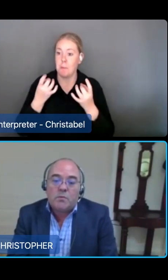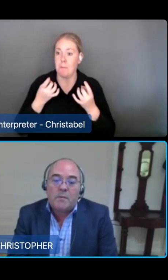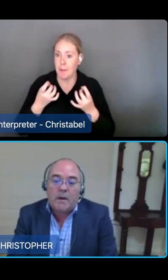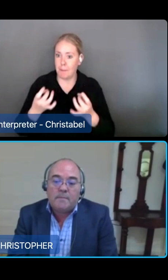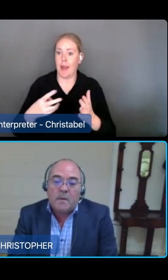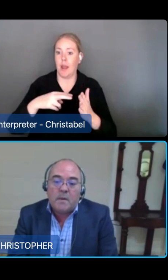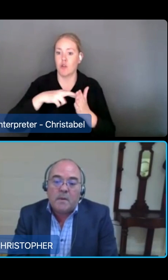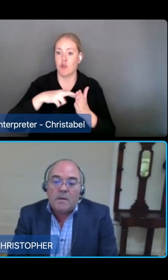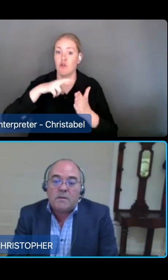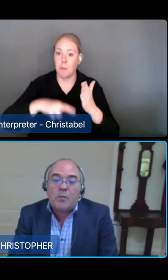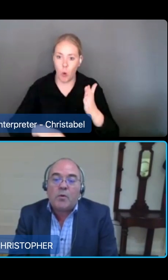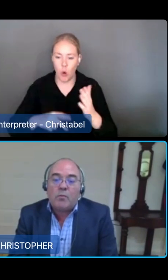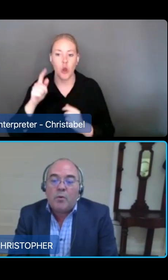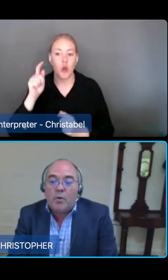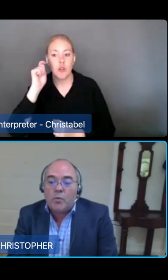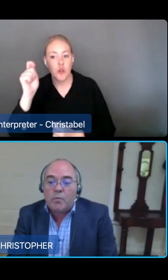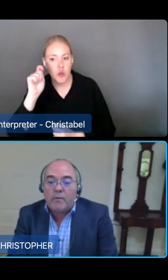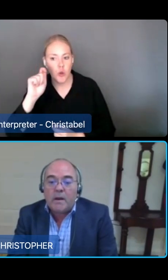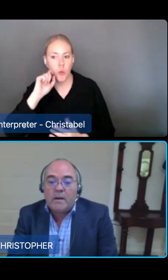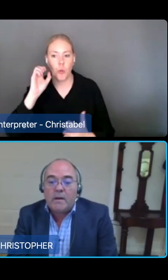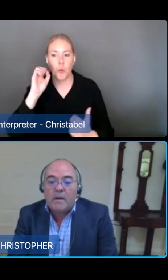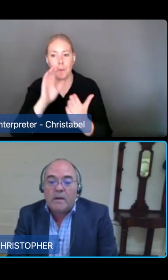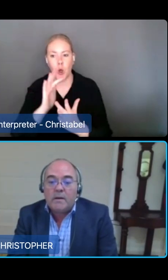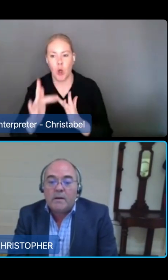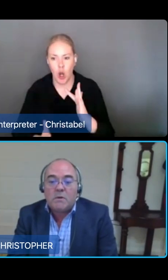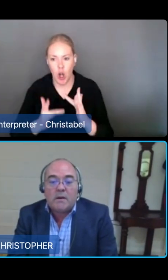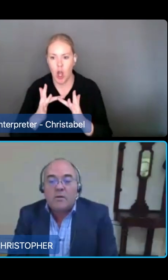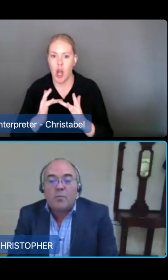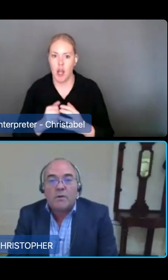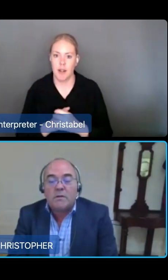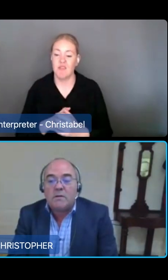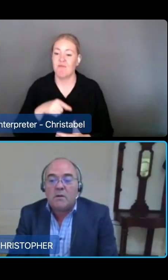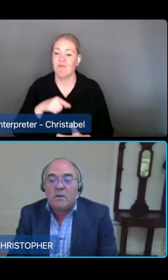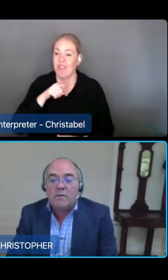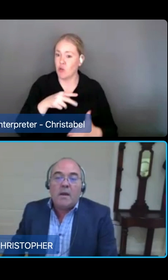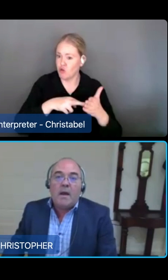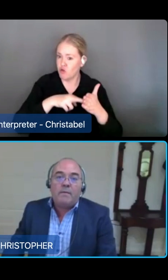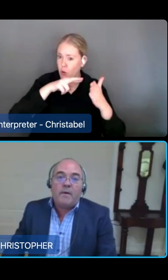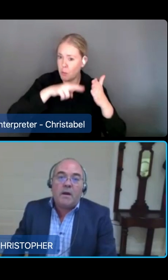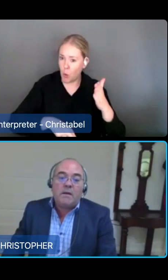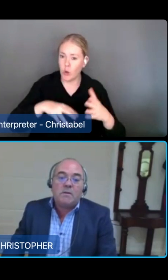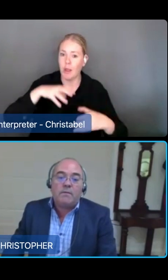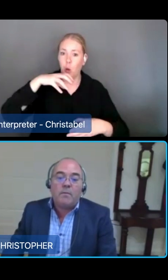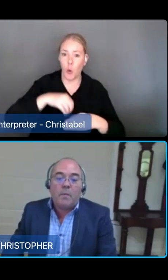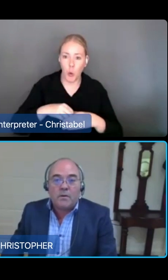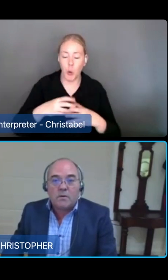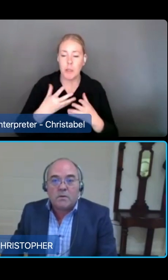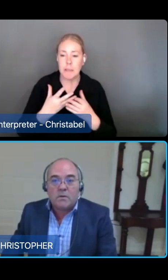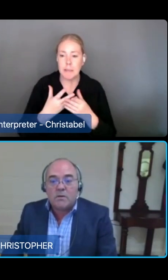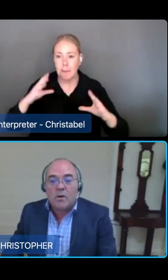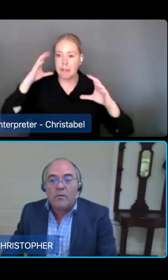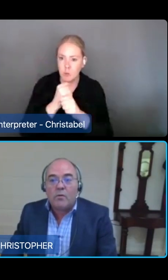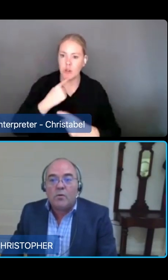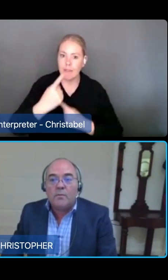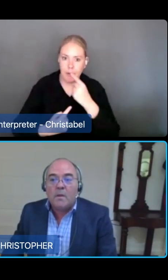the department's website. The summary report will provide some detailed information information on the process itself and the findings from the